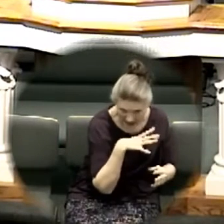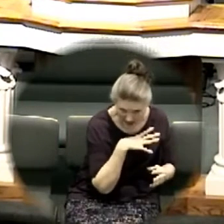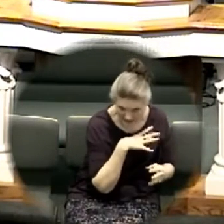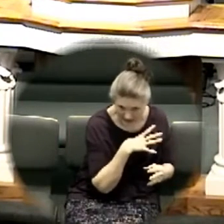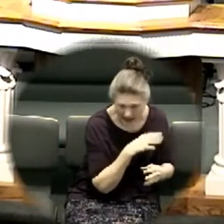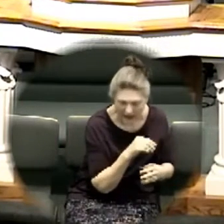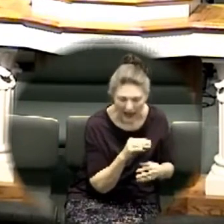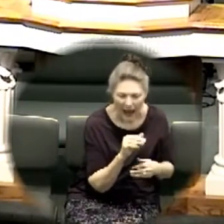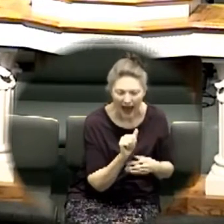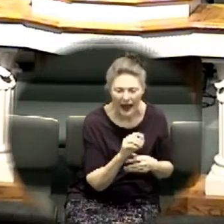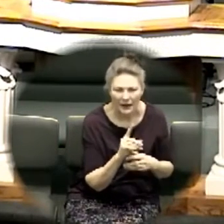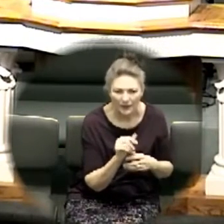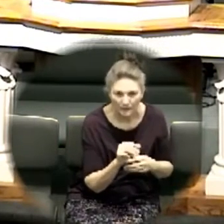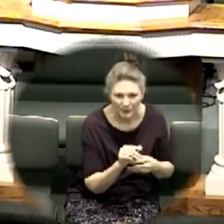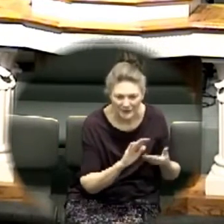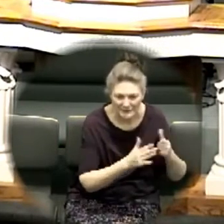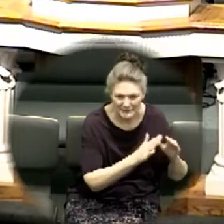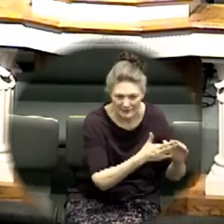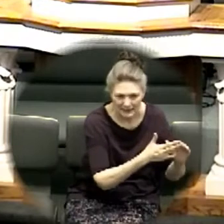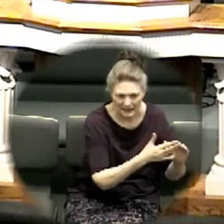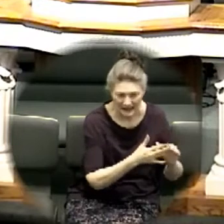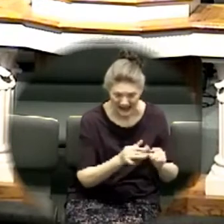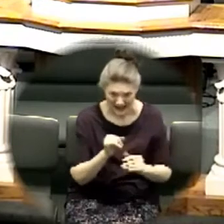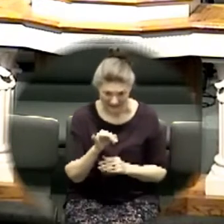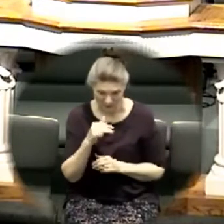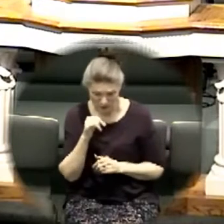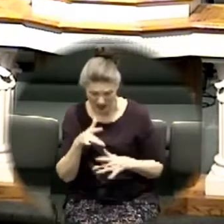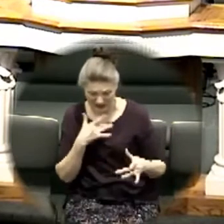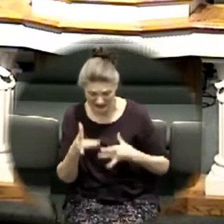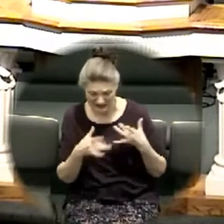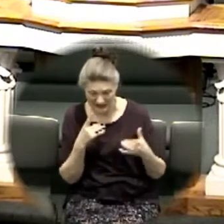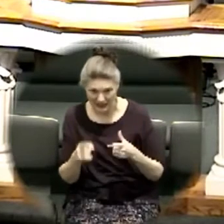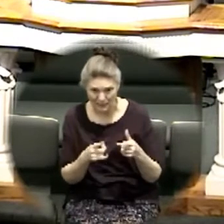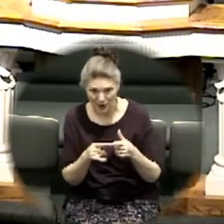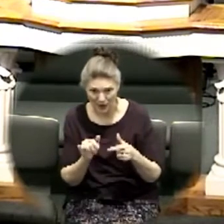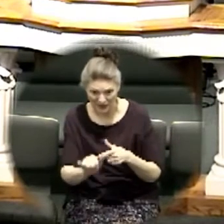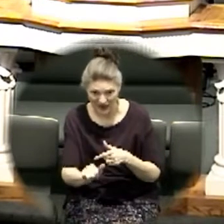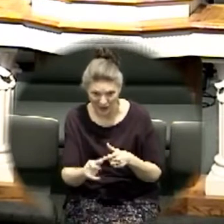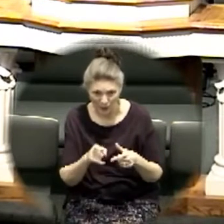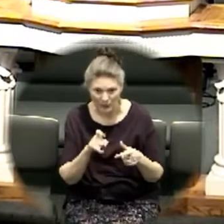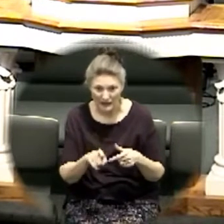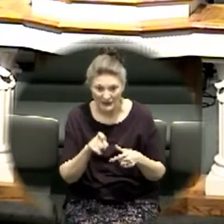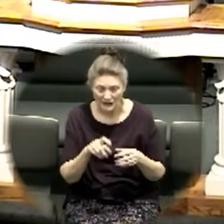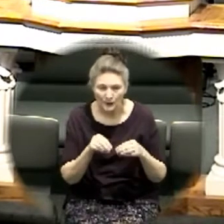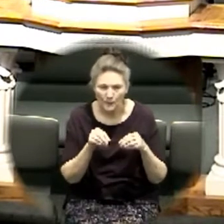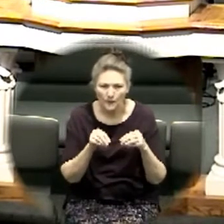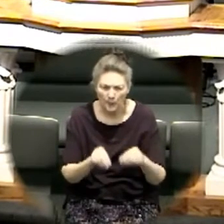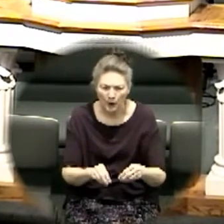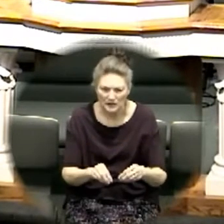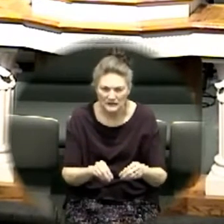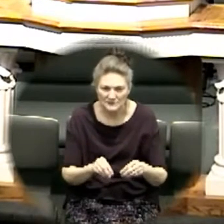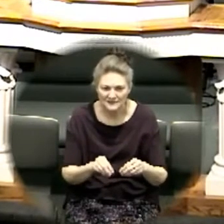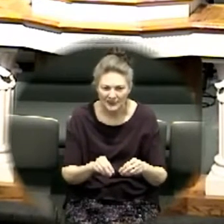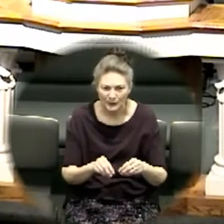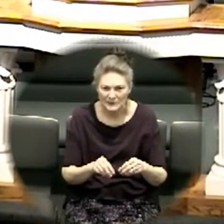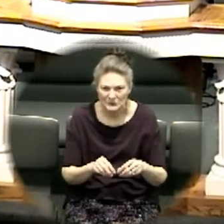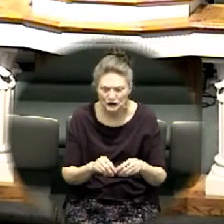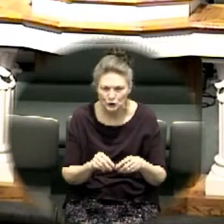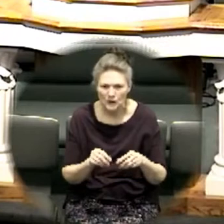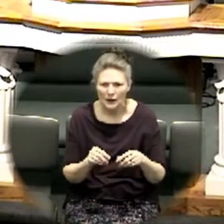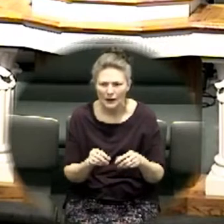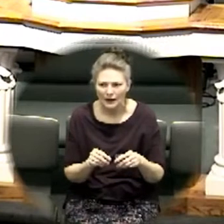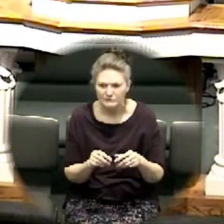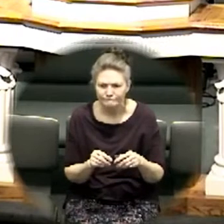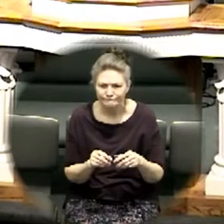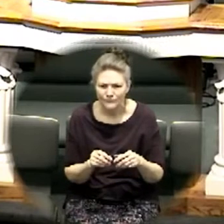yet we need to put the paddles on your heart and give them about 800 watts you understand this is the word of God God is